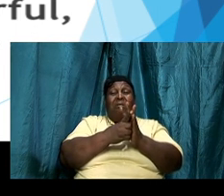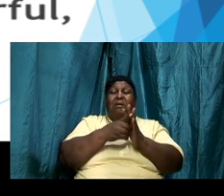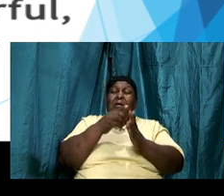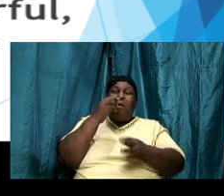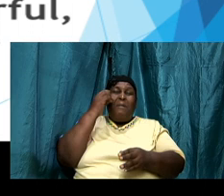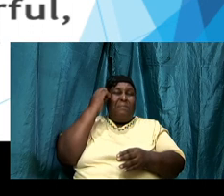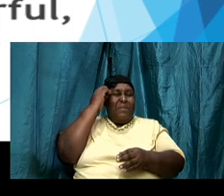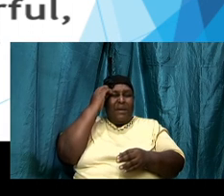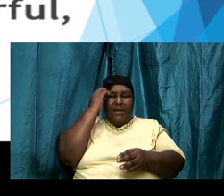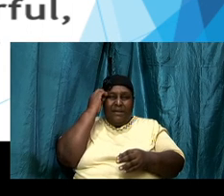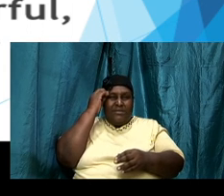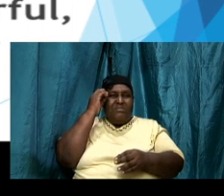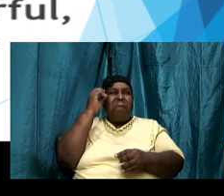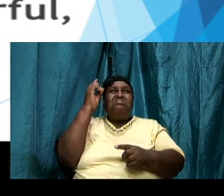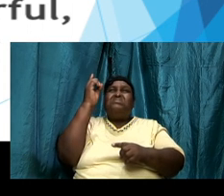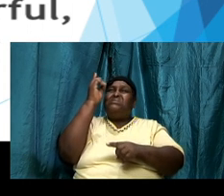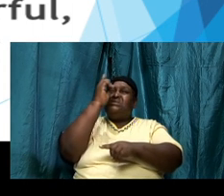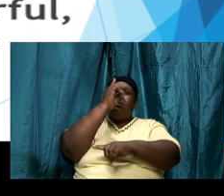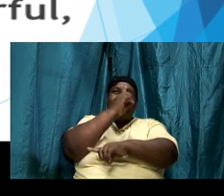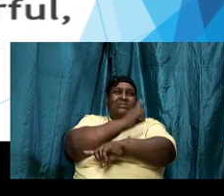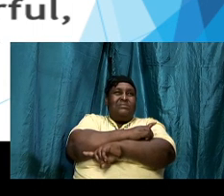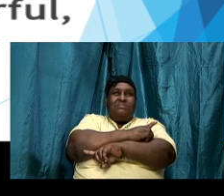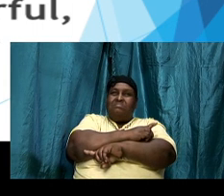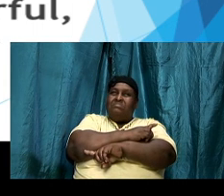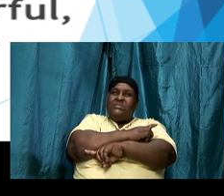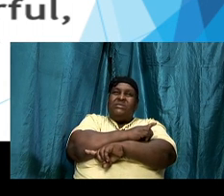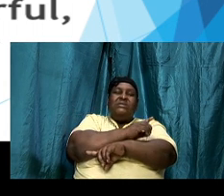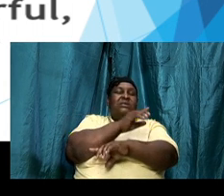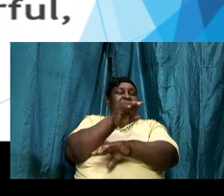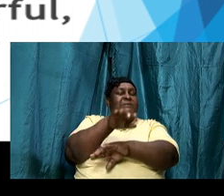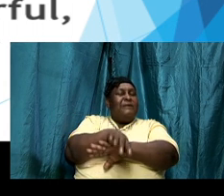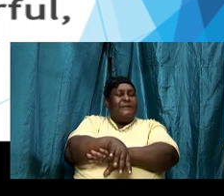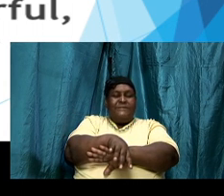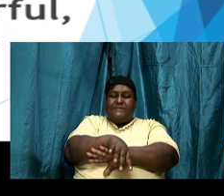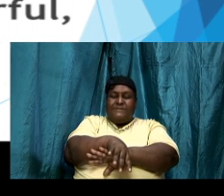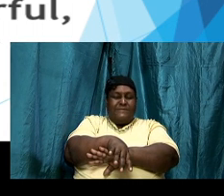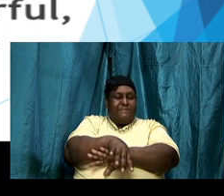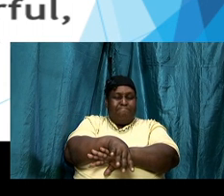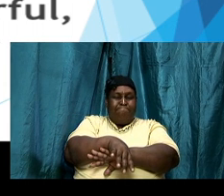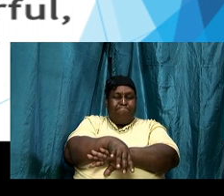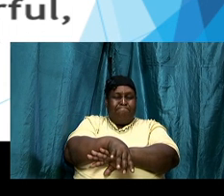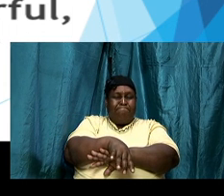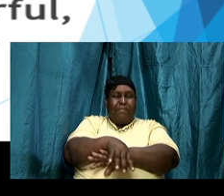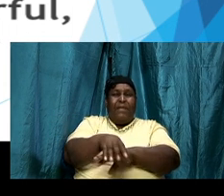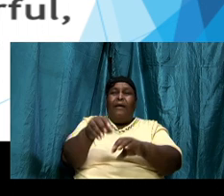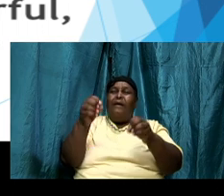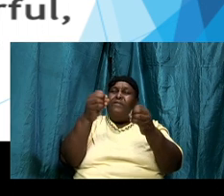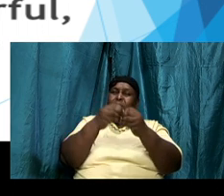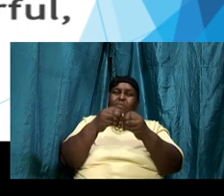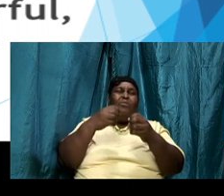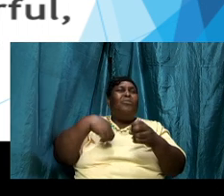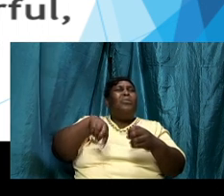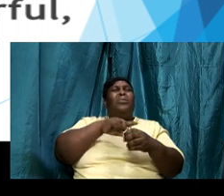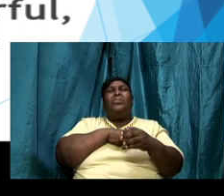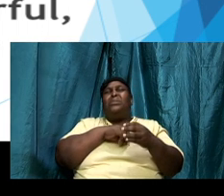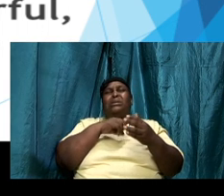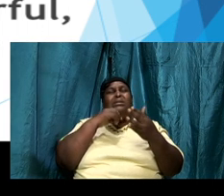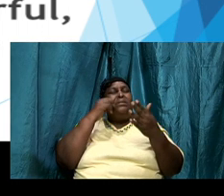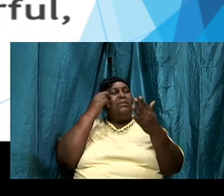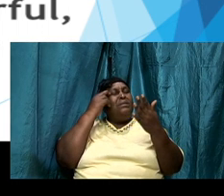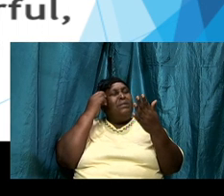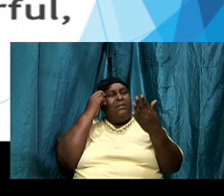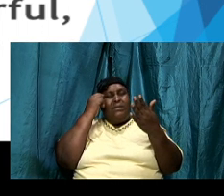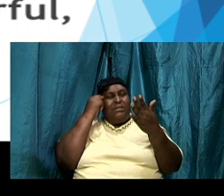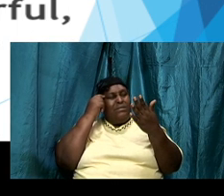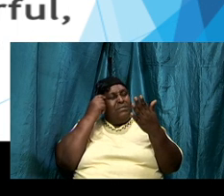and night the more we meditate on the word the more we